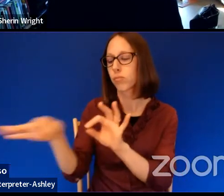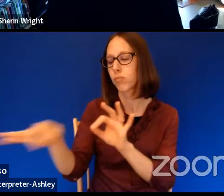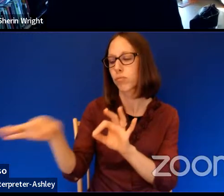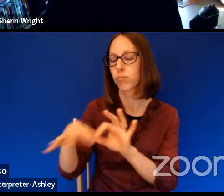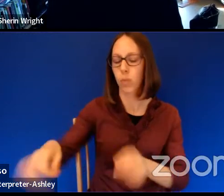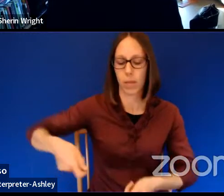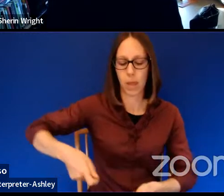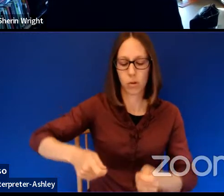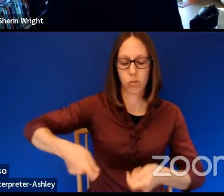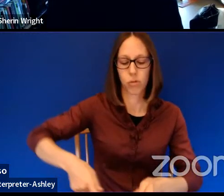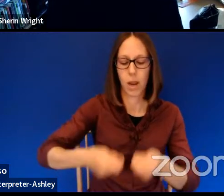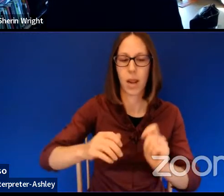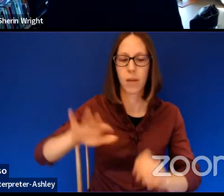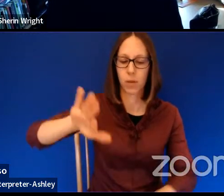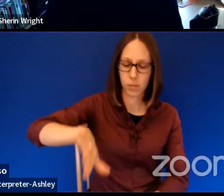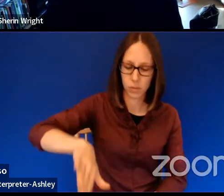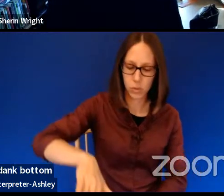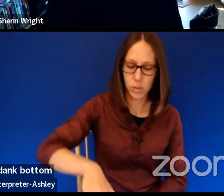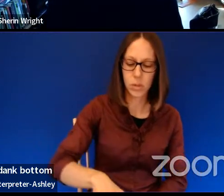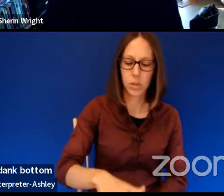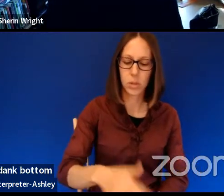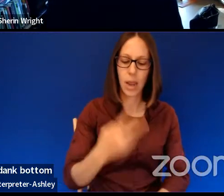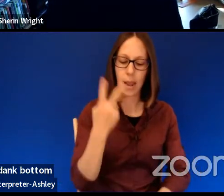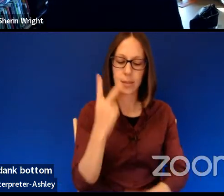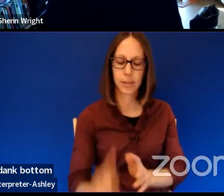dank bottom springs a tree.